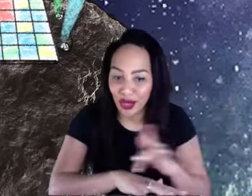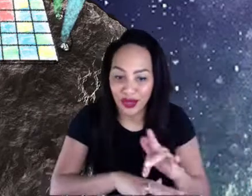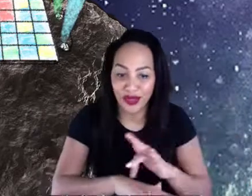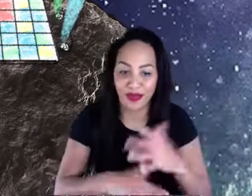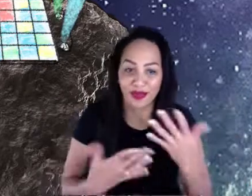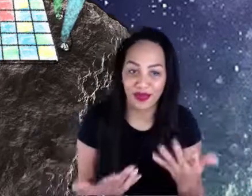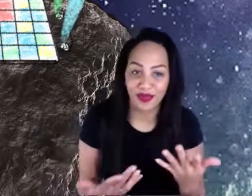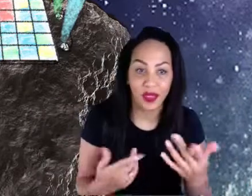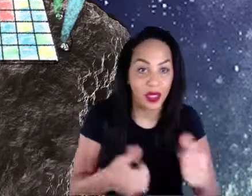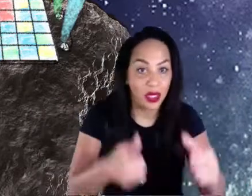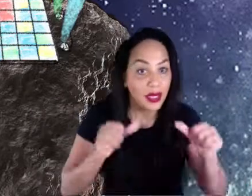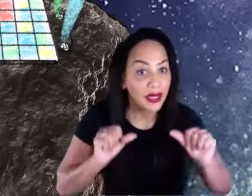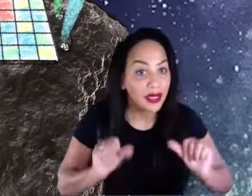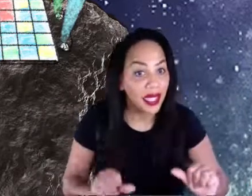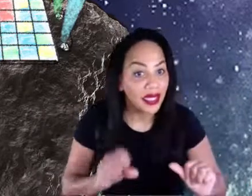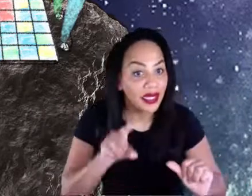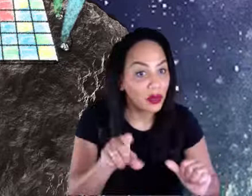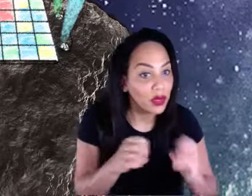Rowley actually from Bristol.